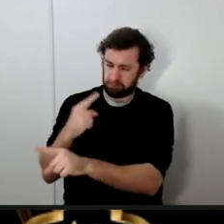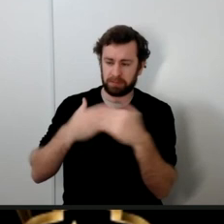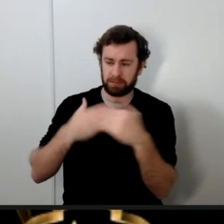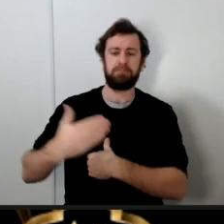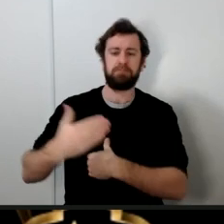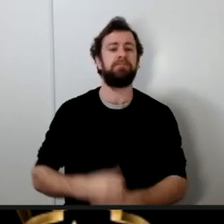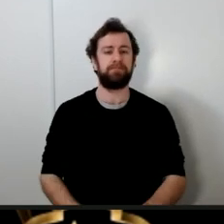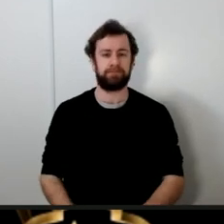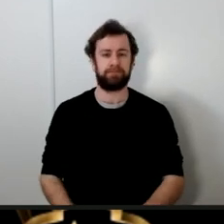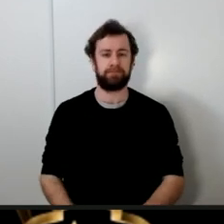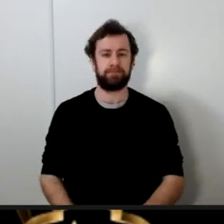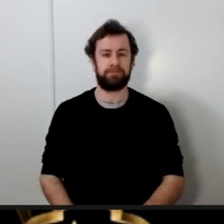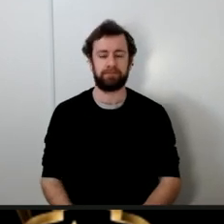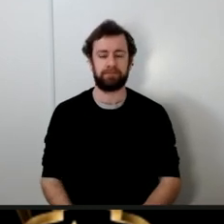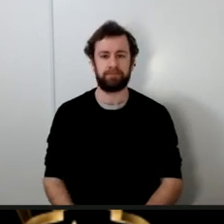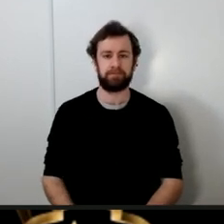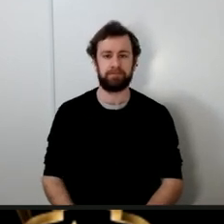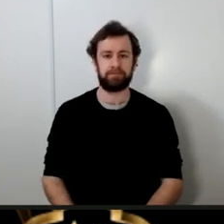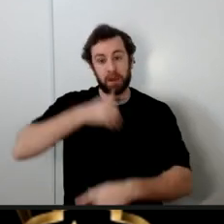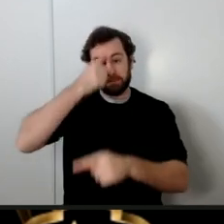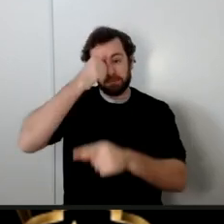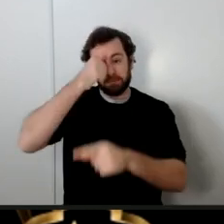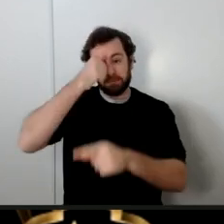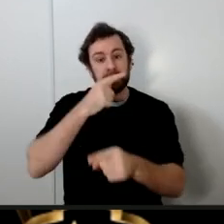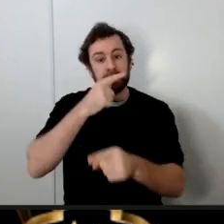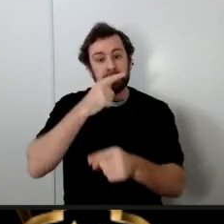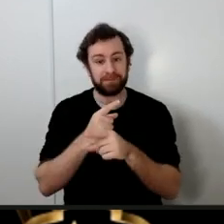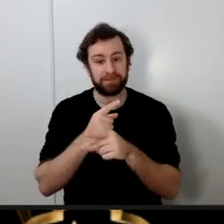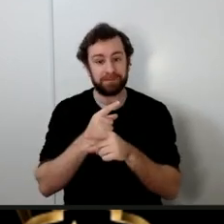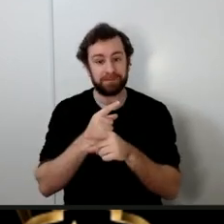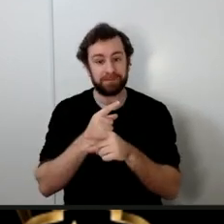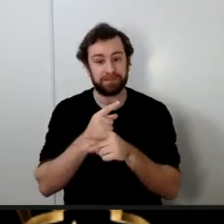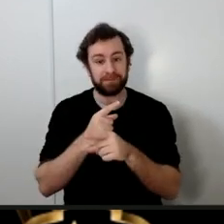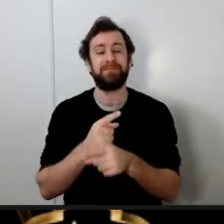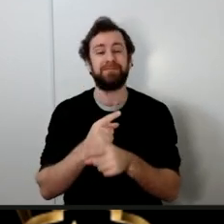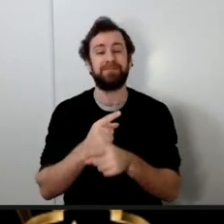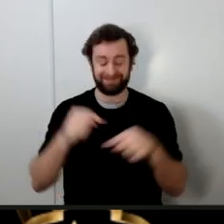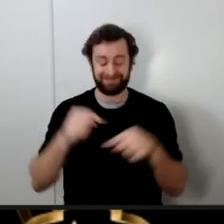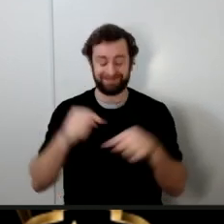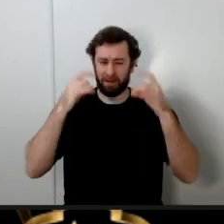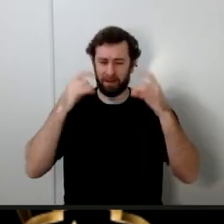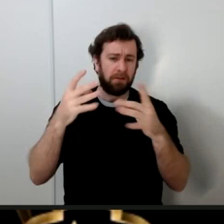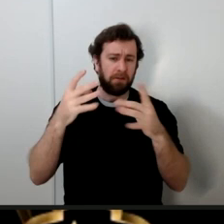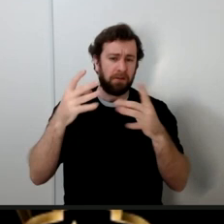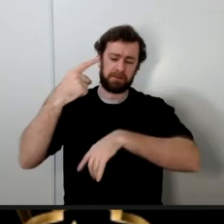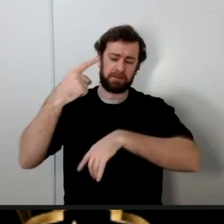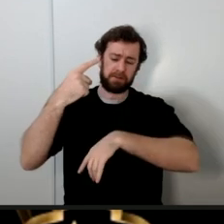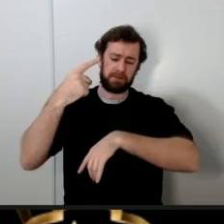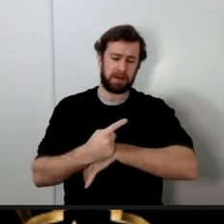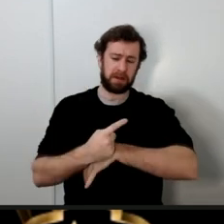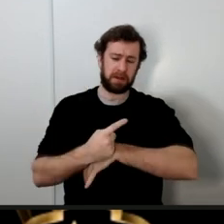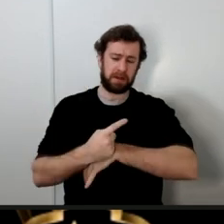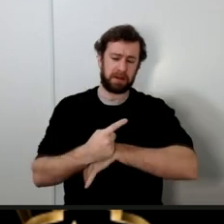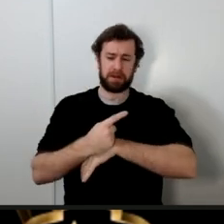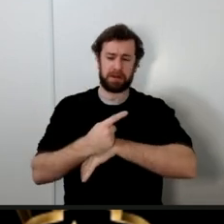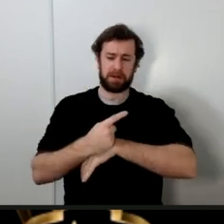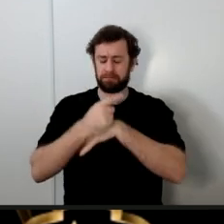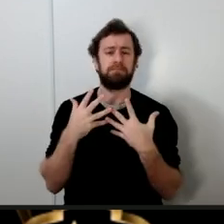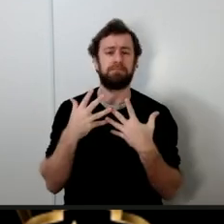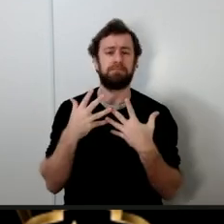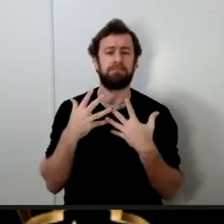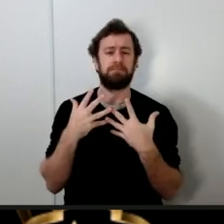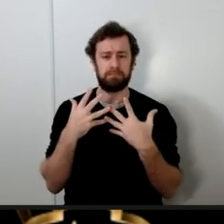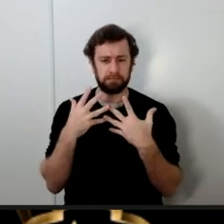dear brothers and sisters on this very tragic day I extend to you